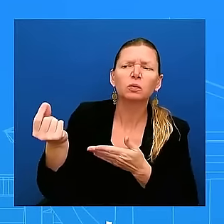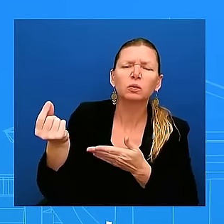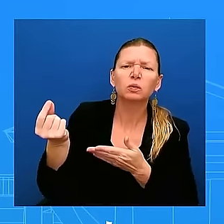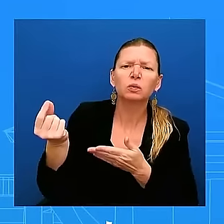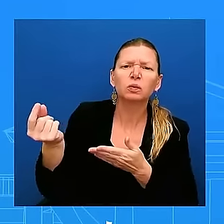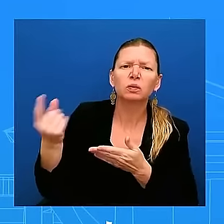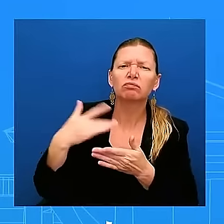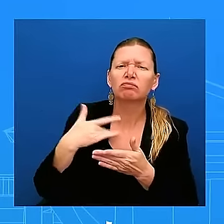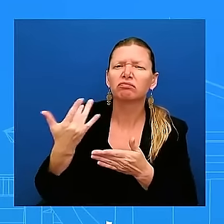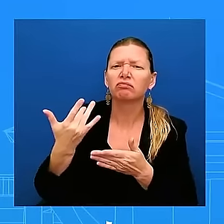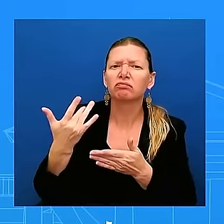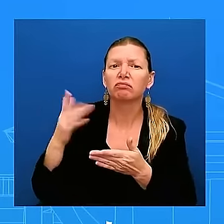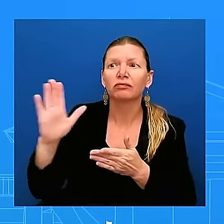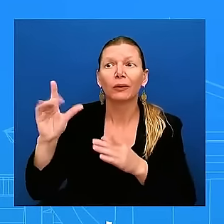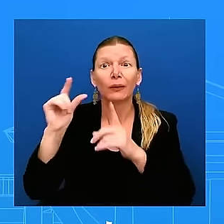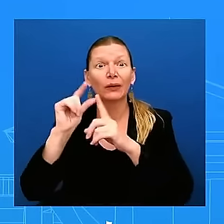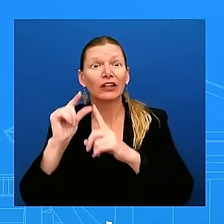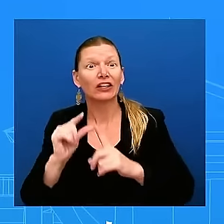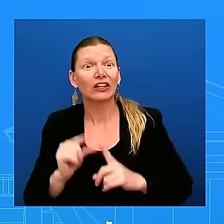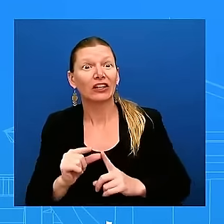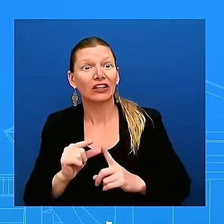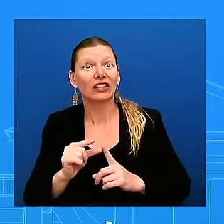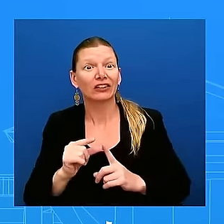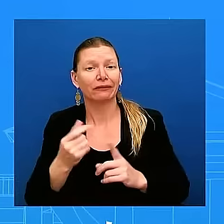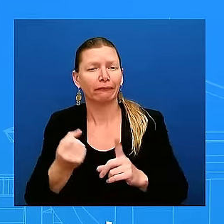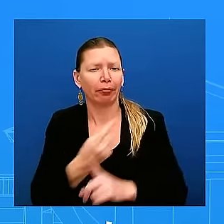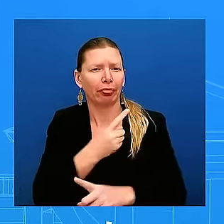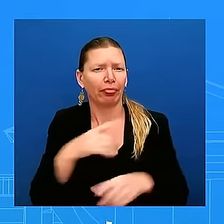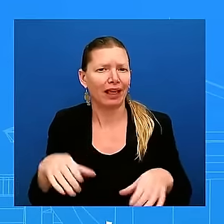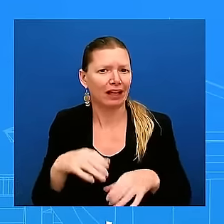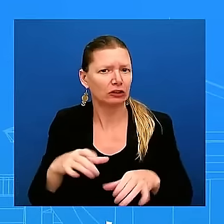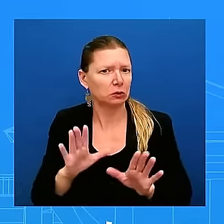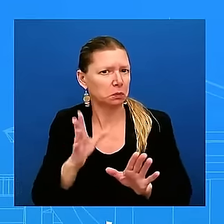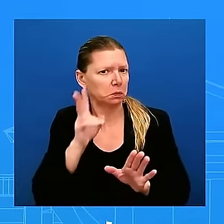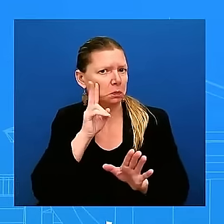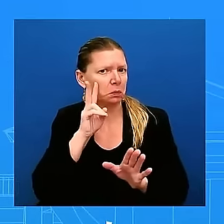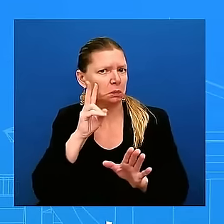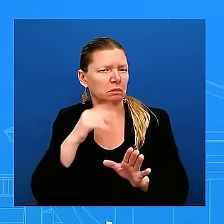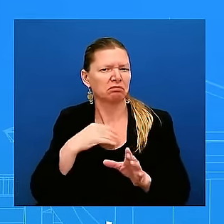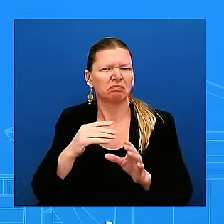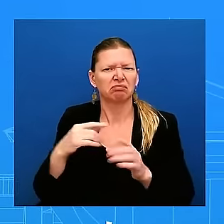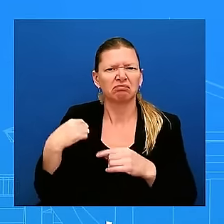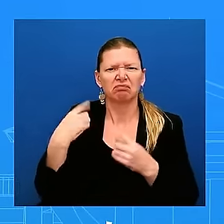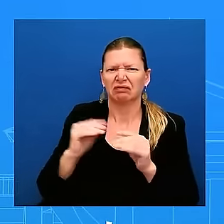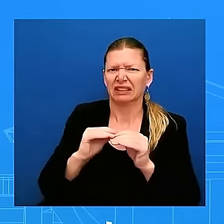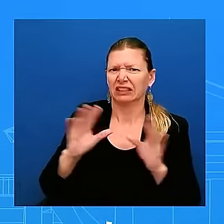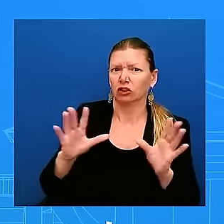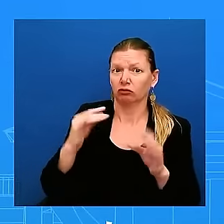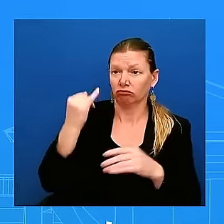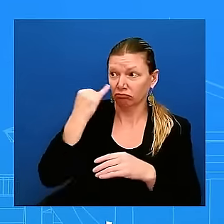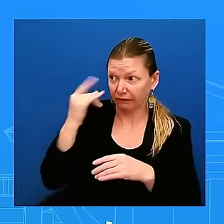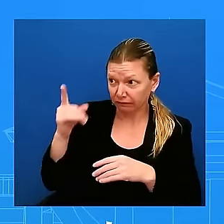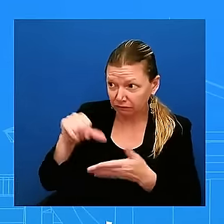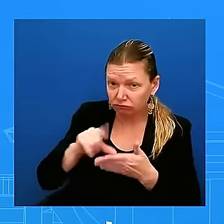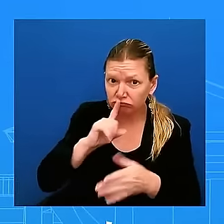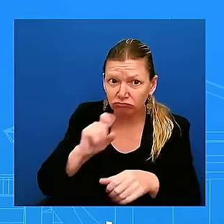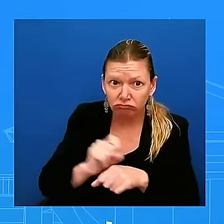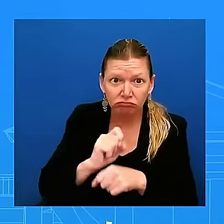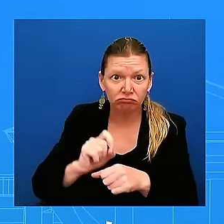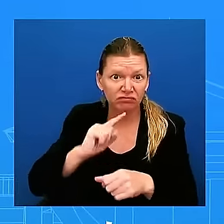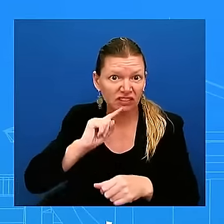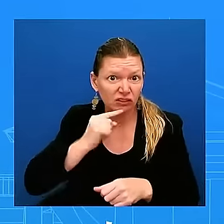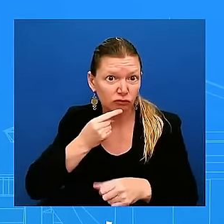and if iran wants to demonstrate seriousness or a new approach uh they should stop their nuclear and regional escalations